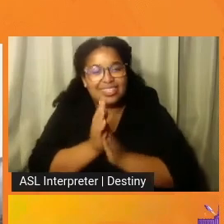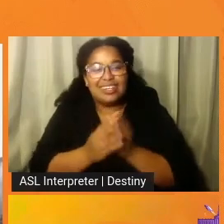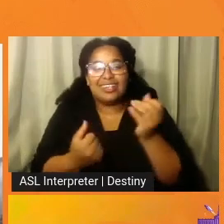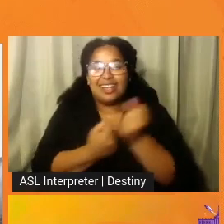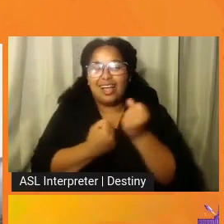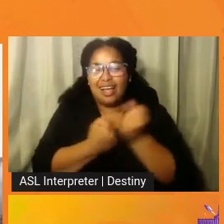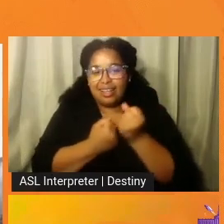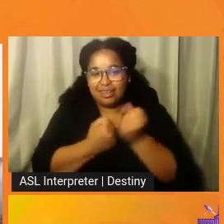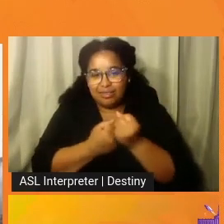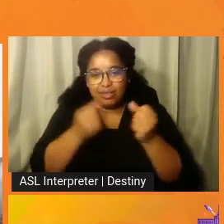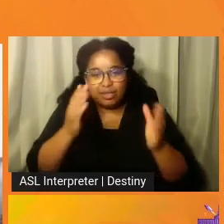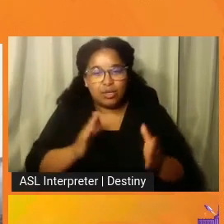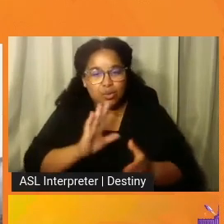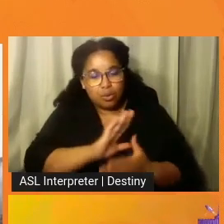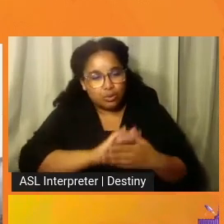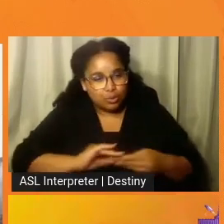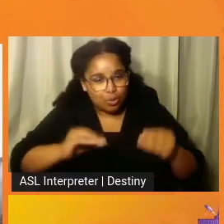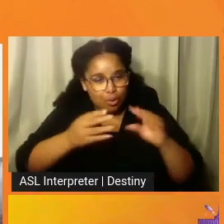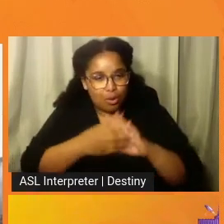Your story is